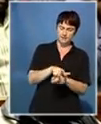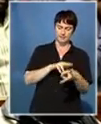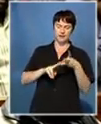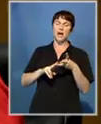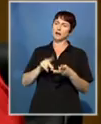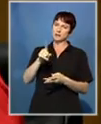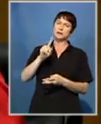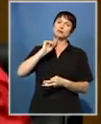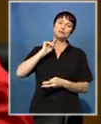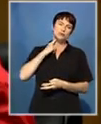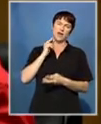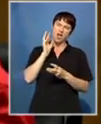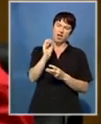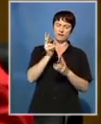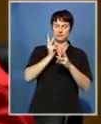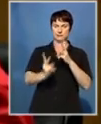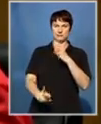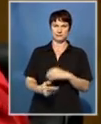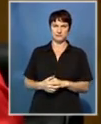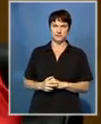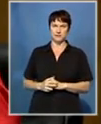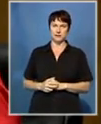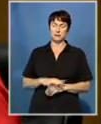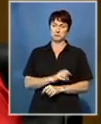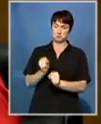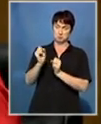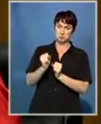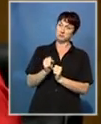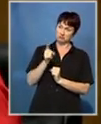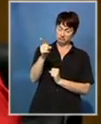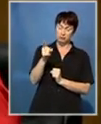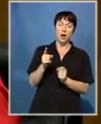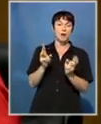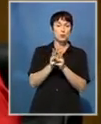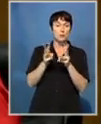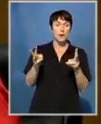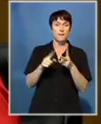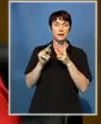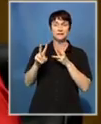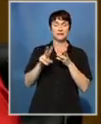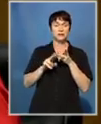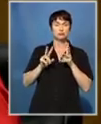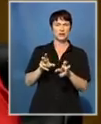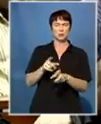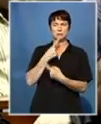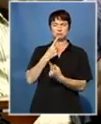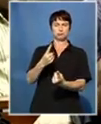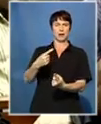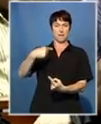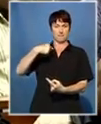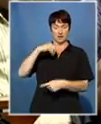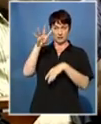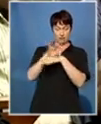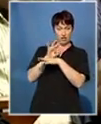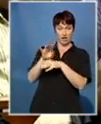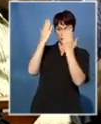from record. He highlighted media reports suggesting a plot to assassinate Lamont. In the